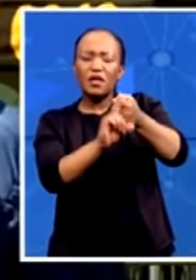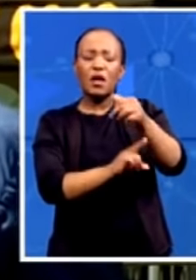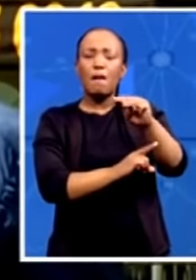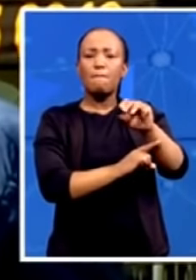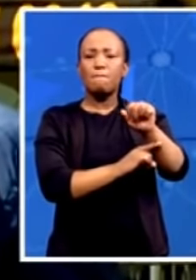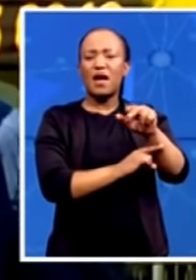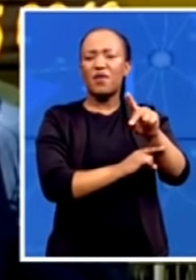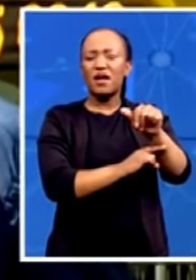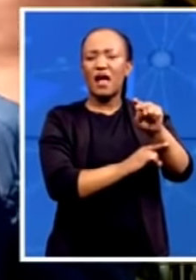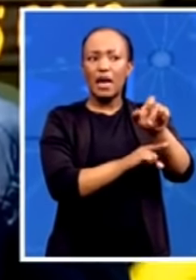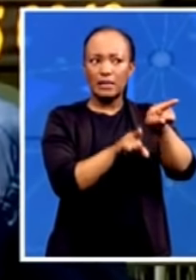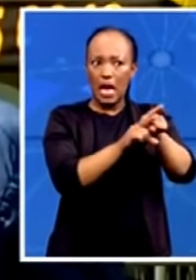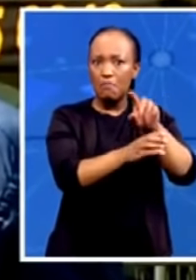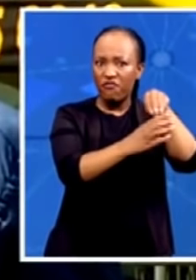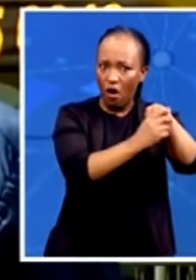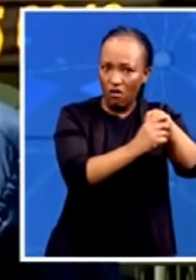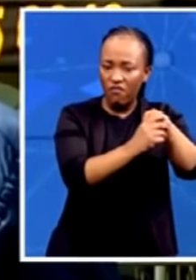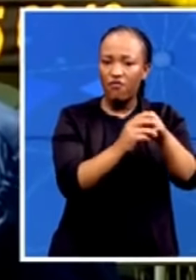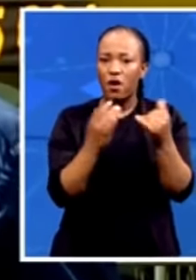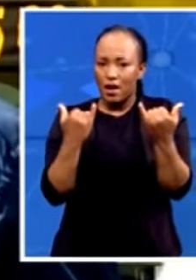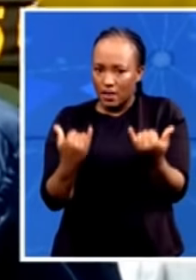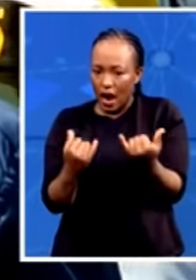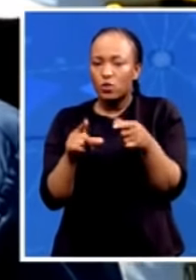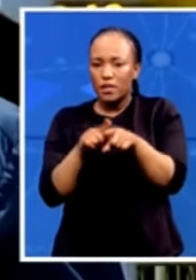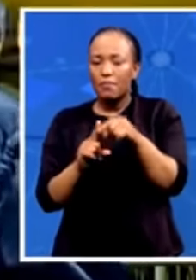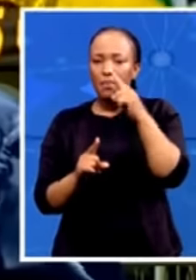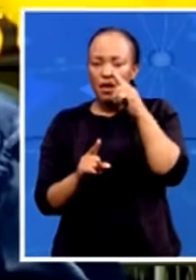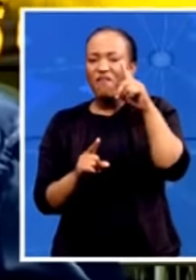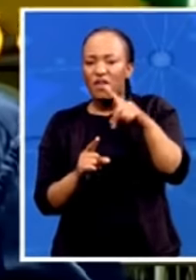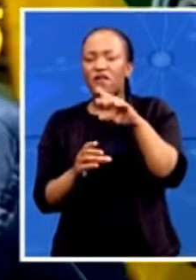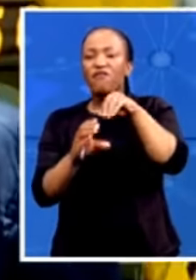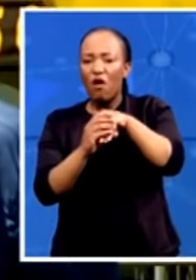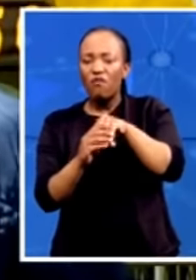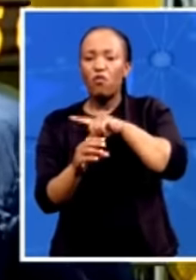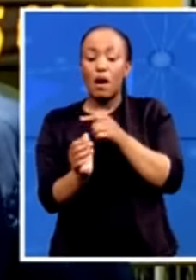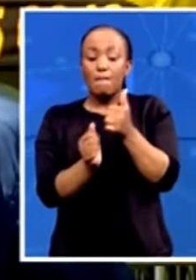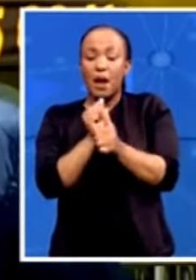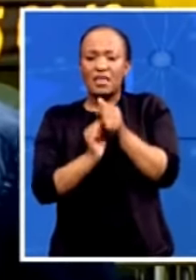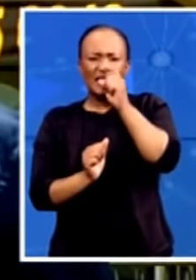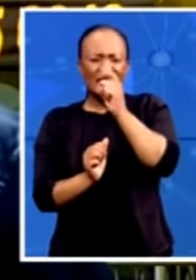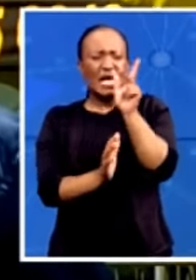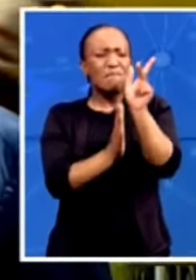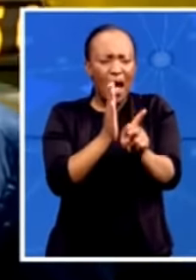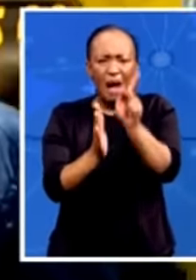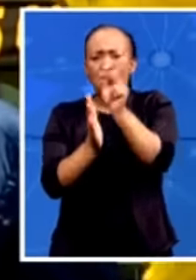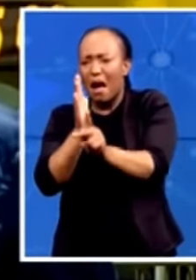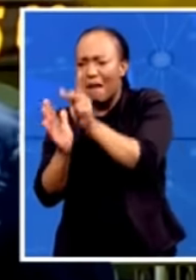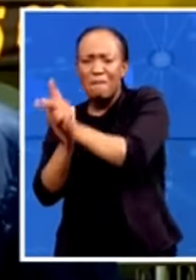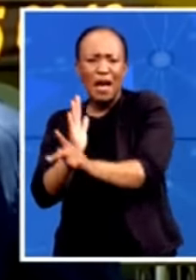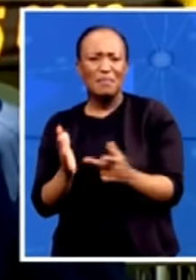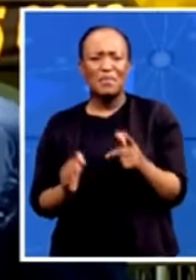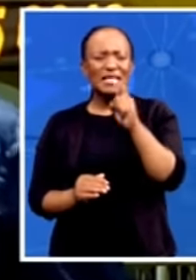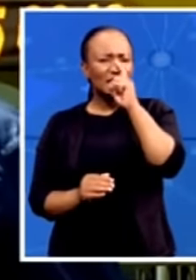active in Phoenix when our brothers and sisters were butchered. They carried no weapon. They say they protected property.